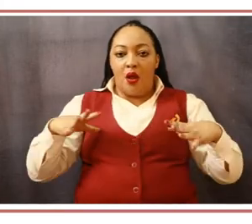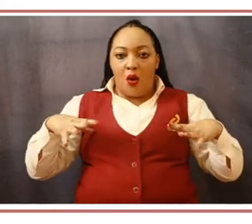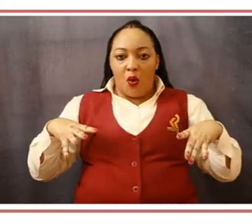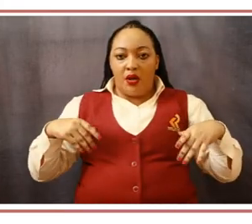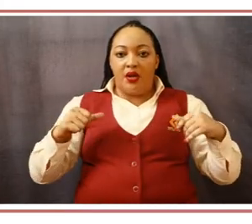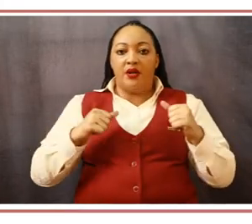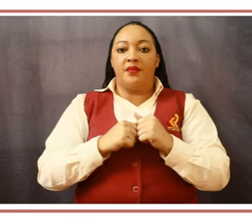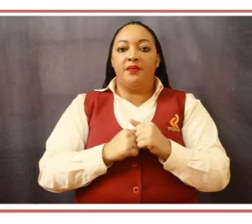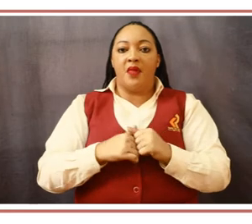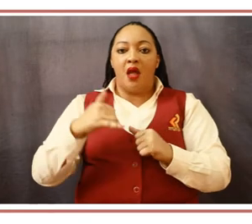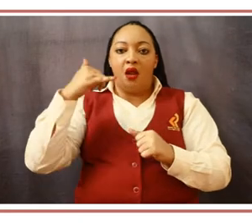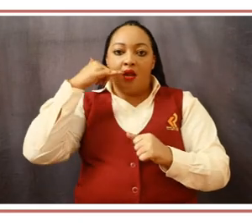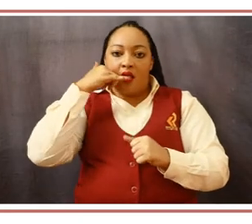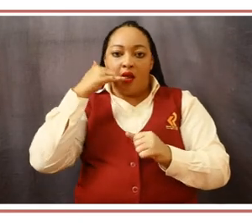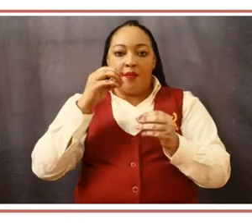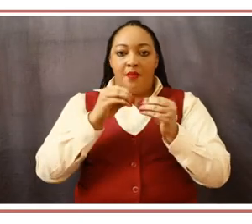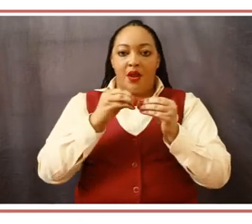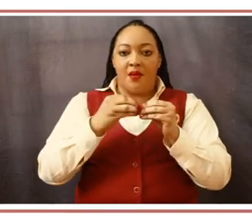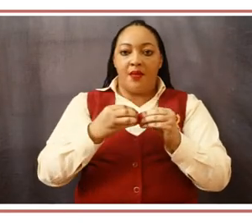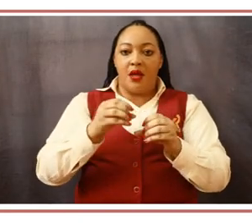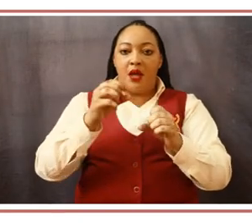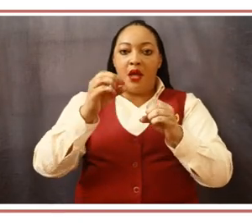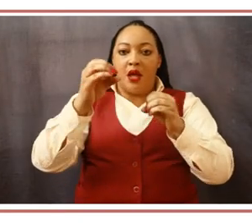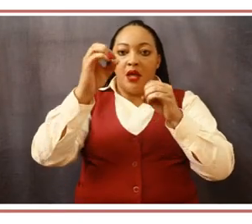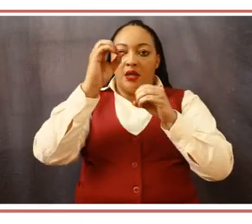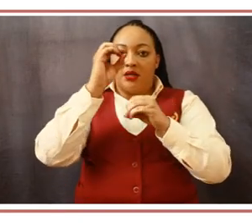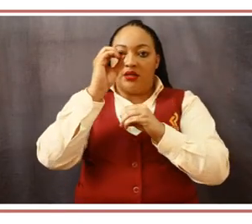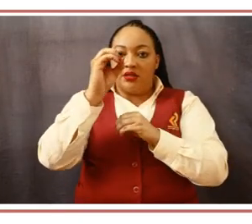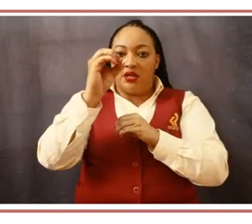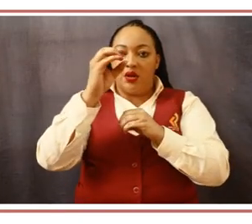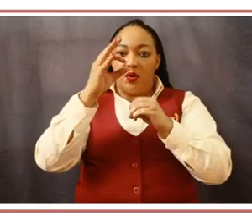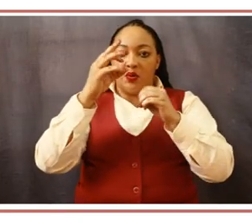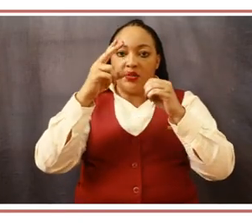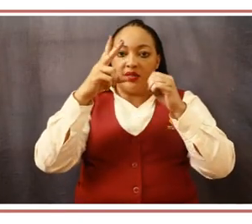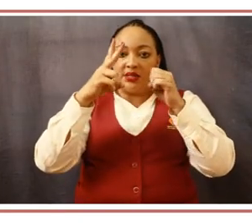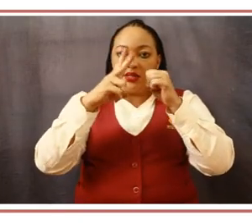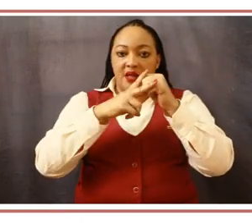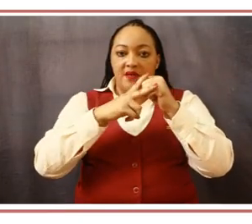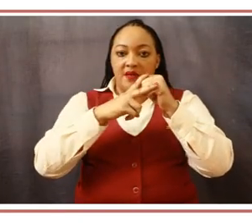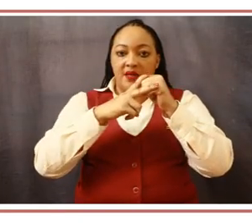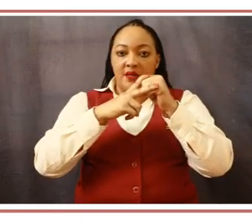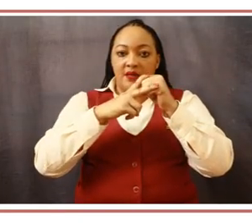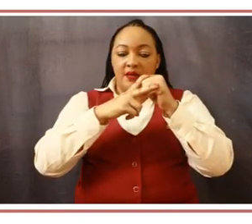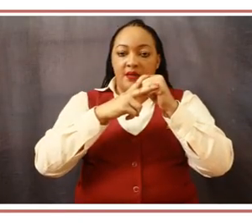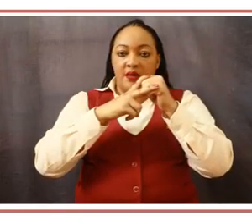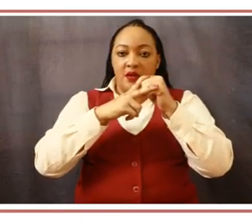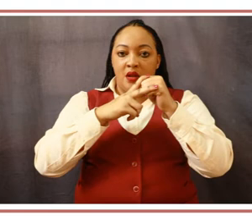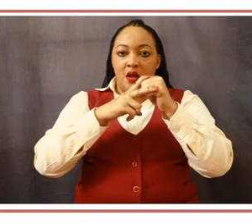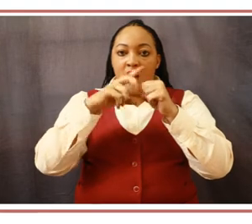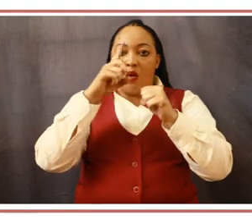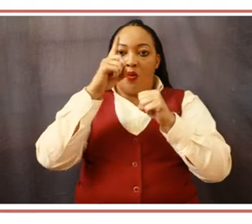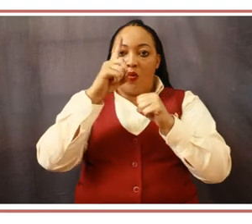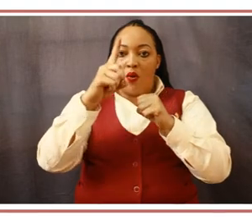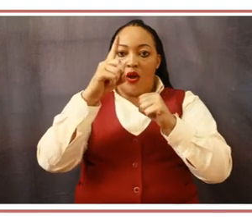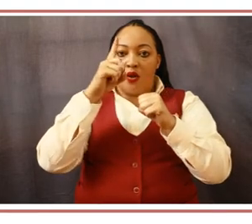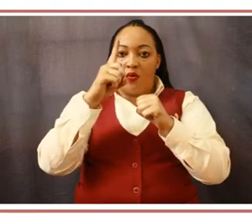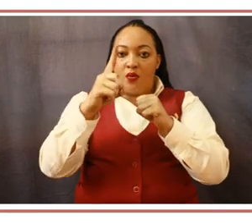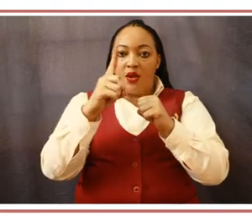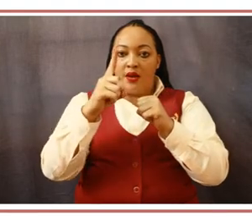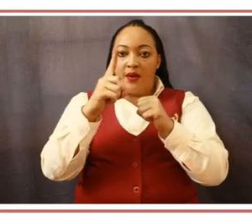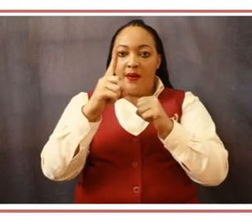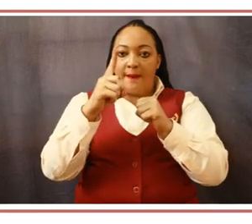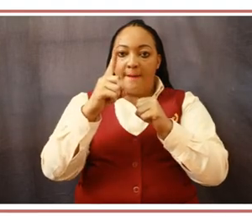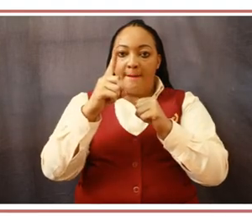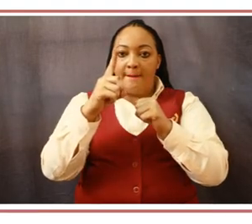seconds or the first three rings. Be polite and cautious. If the telephone inquiry requires information which is not readily available,